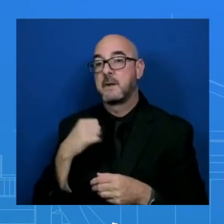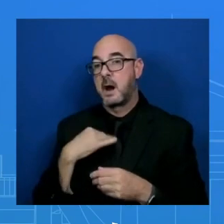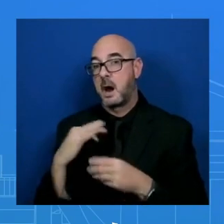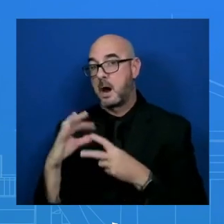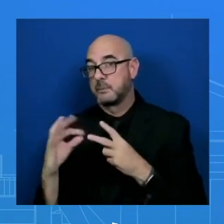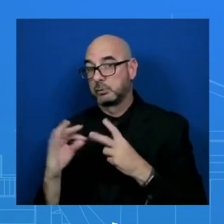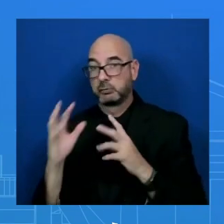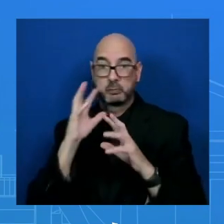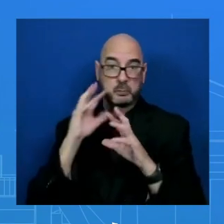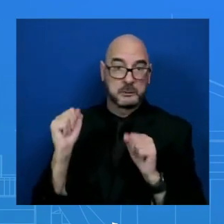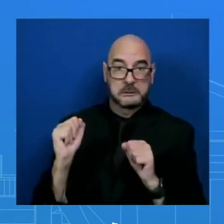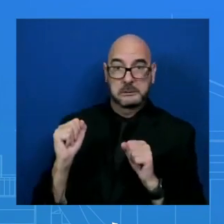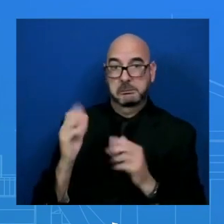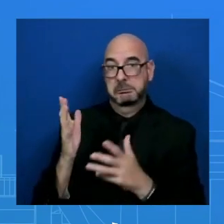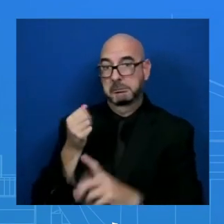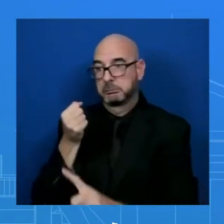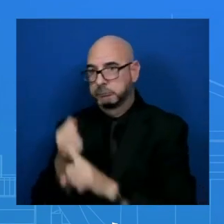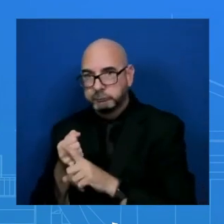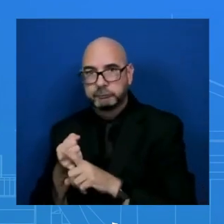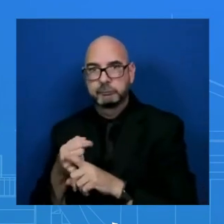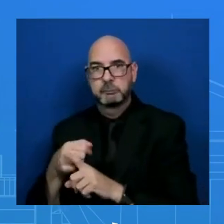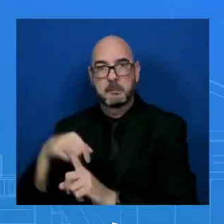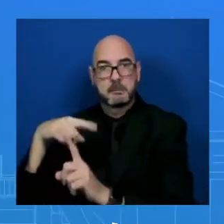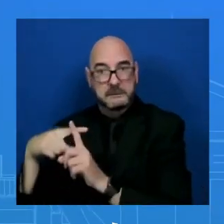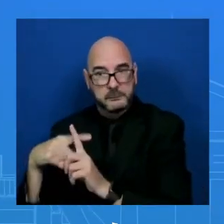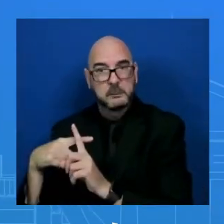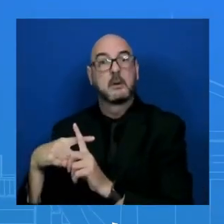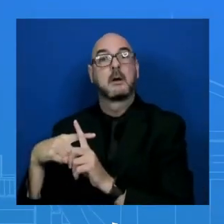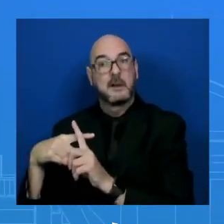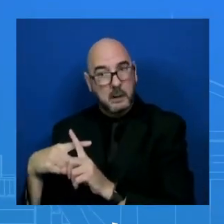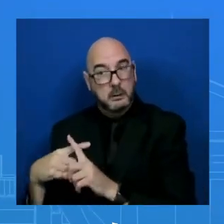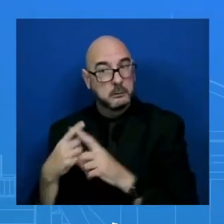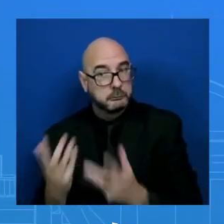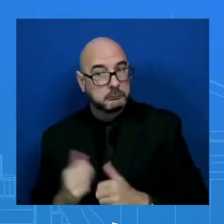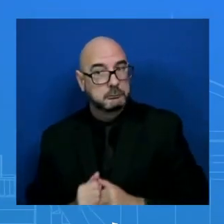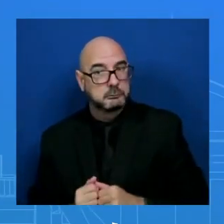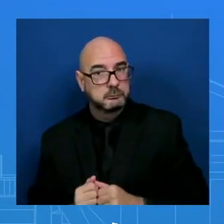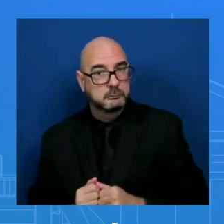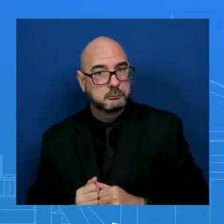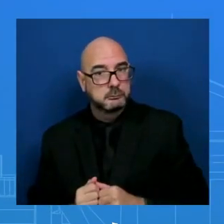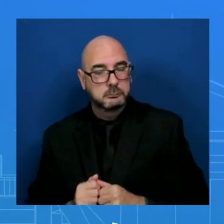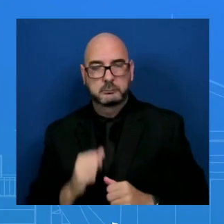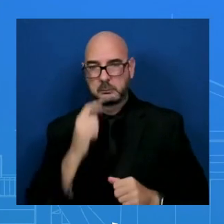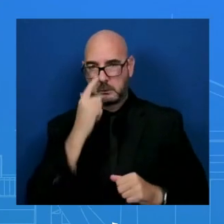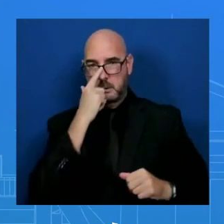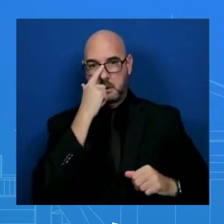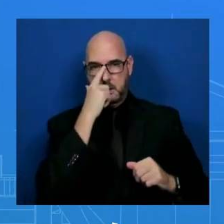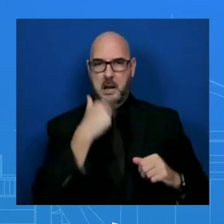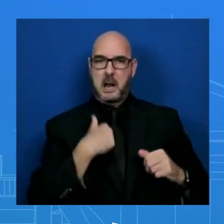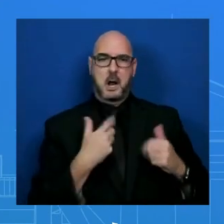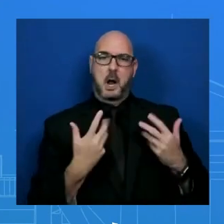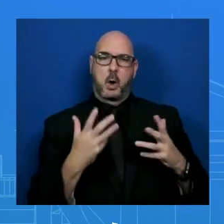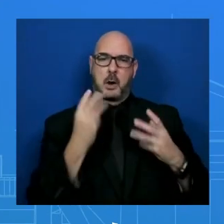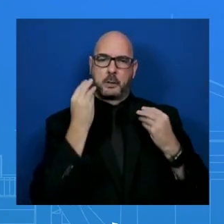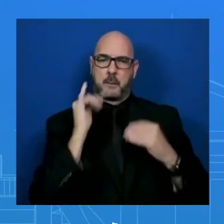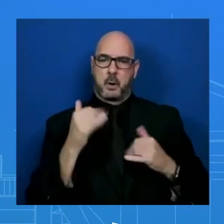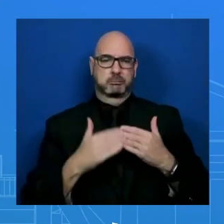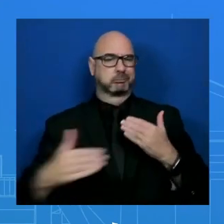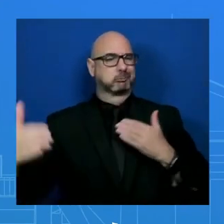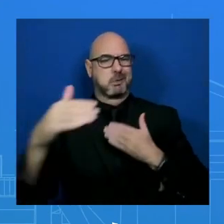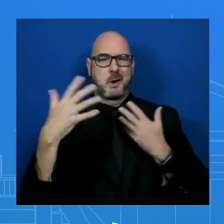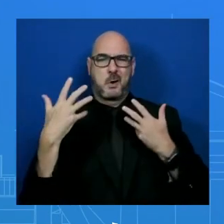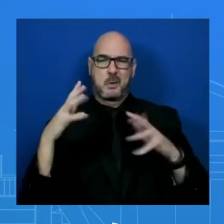positive? So look – I'm certainly – I'm just not going to get ahead of that. What I can say right now is that